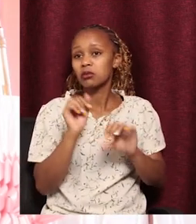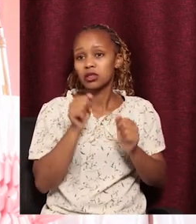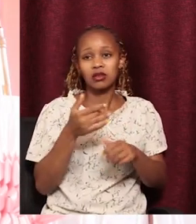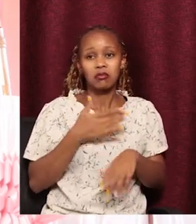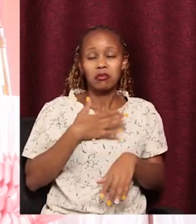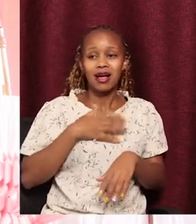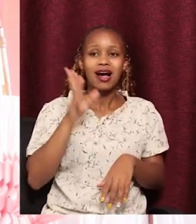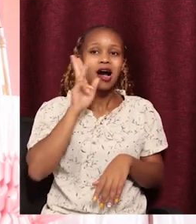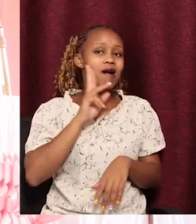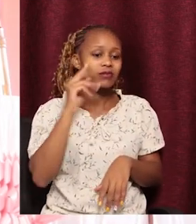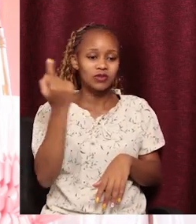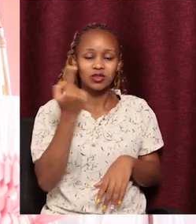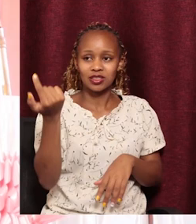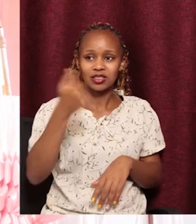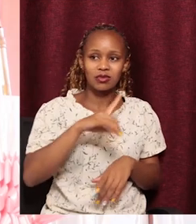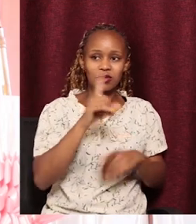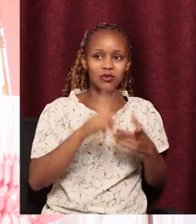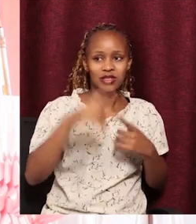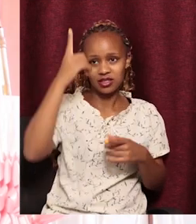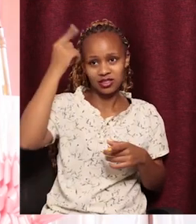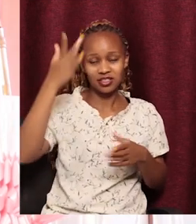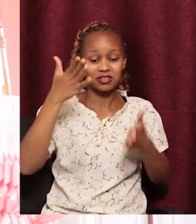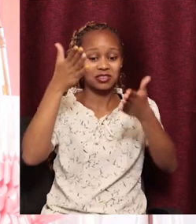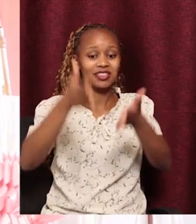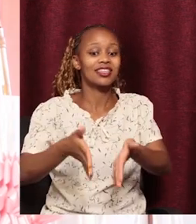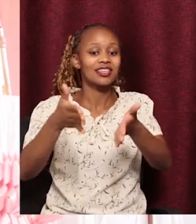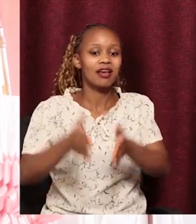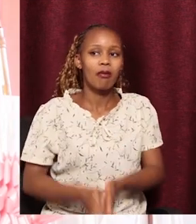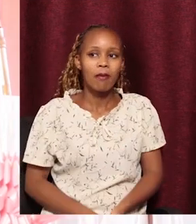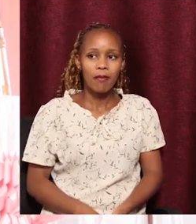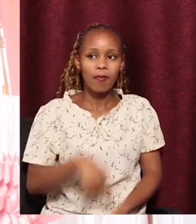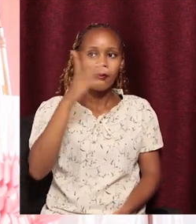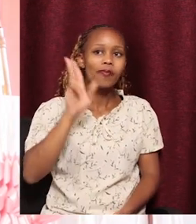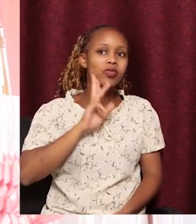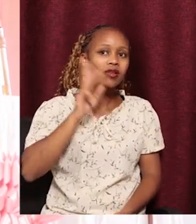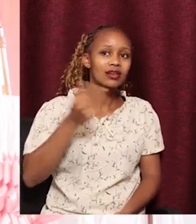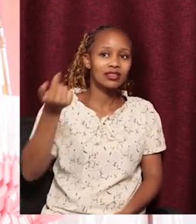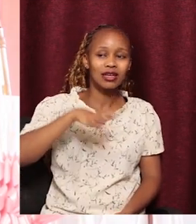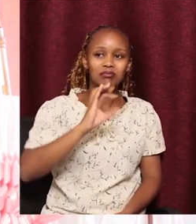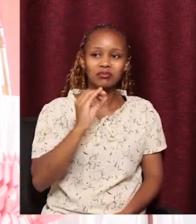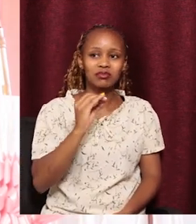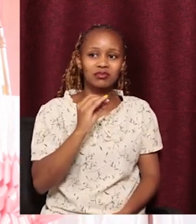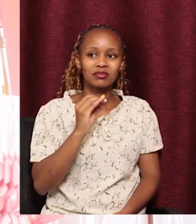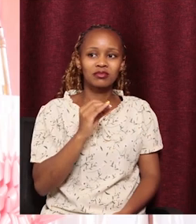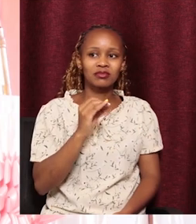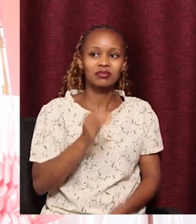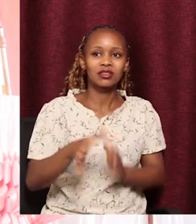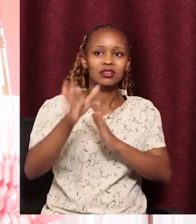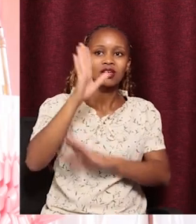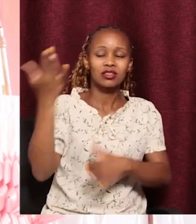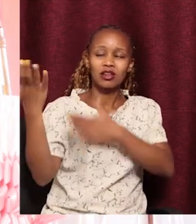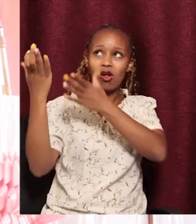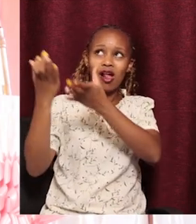that my uncle is only coming when the dream is live? Your uncle did not come. Your uncle